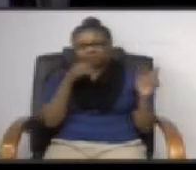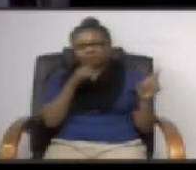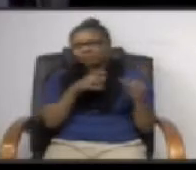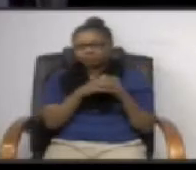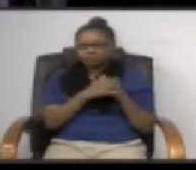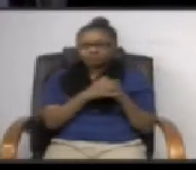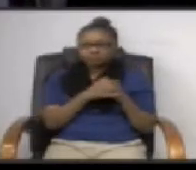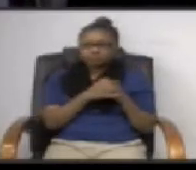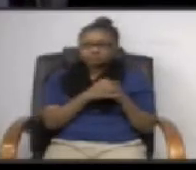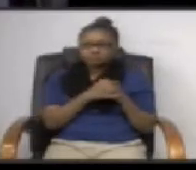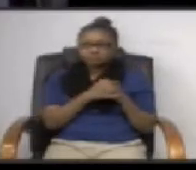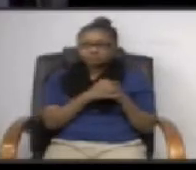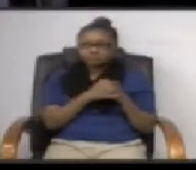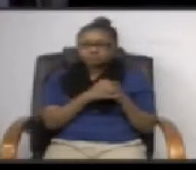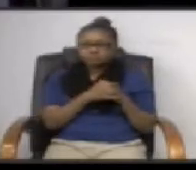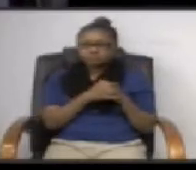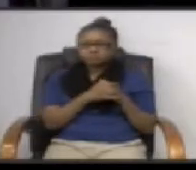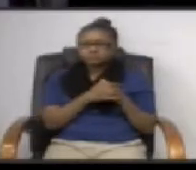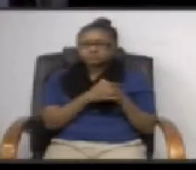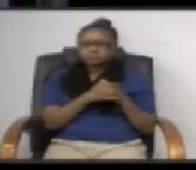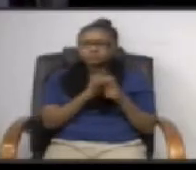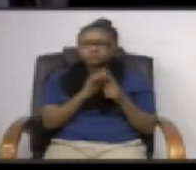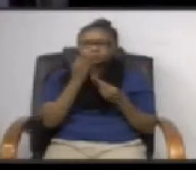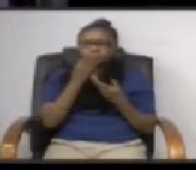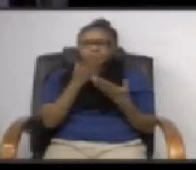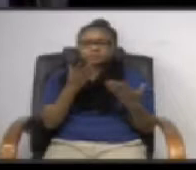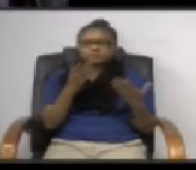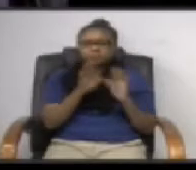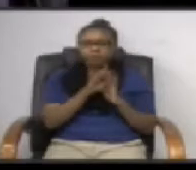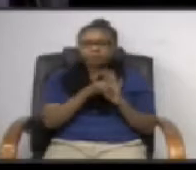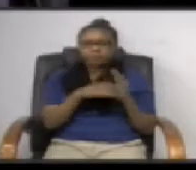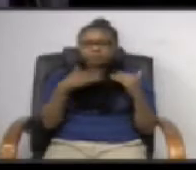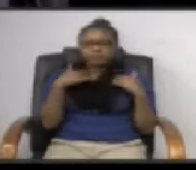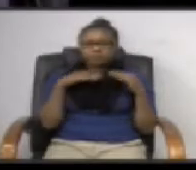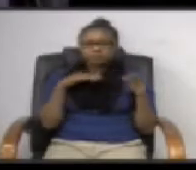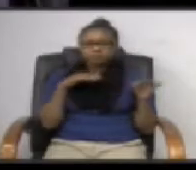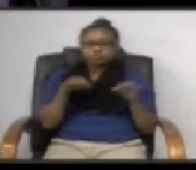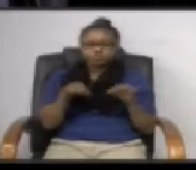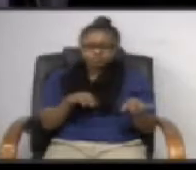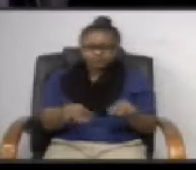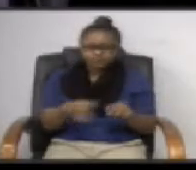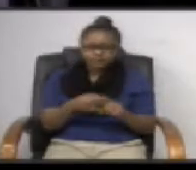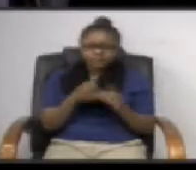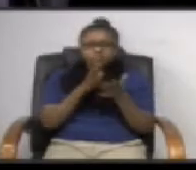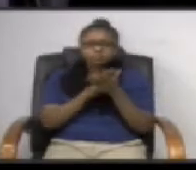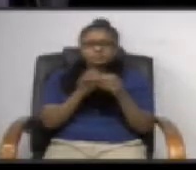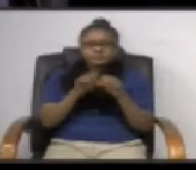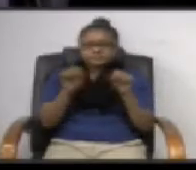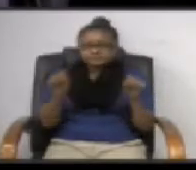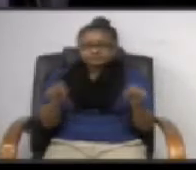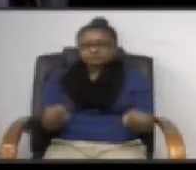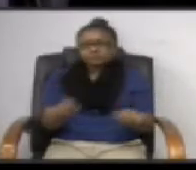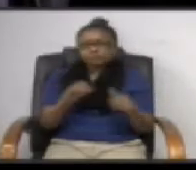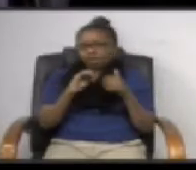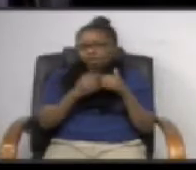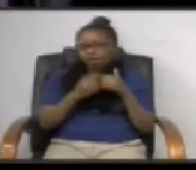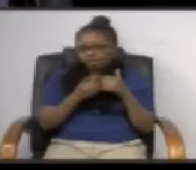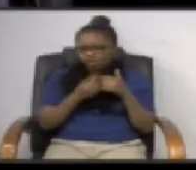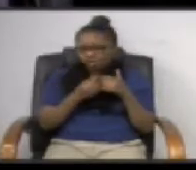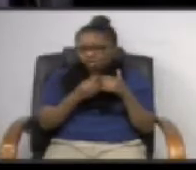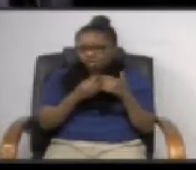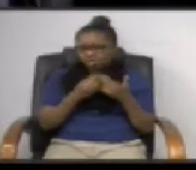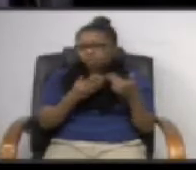and in the background information there's actually a description by the school system on how this process